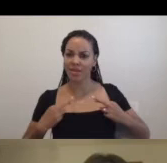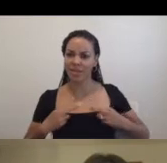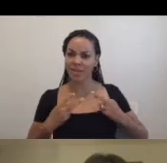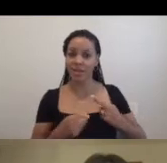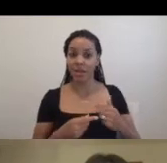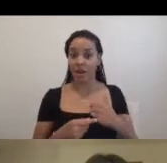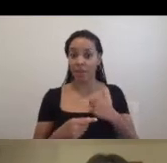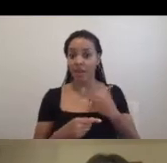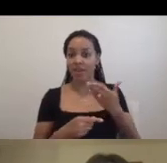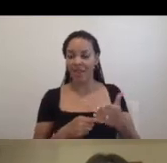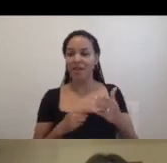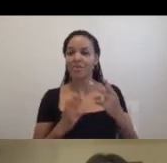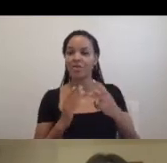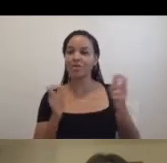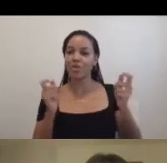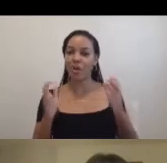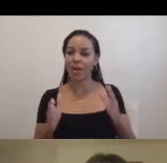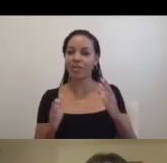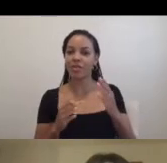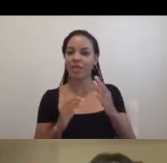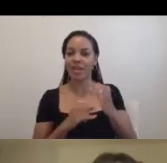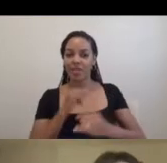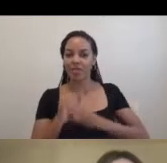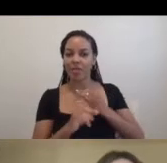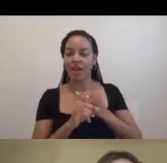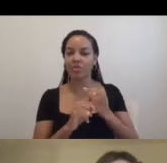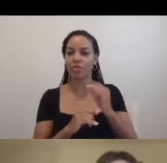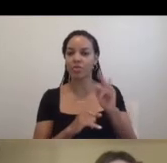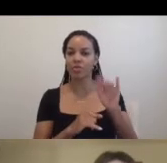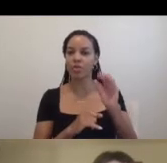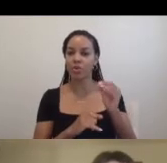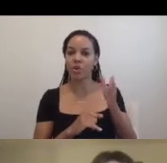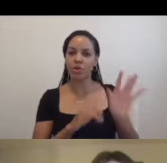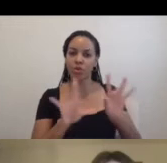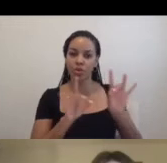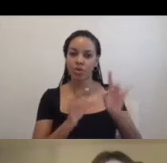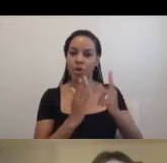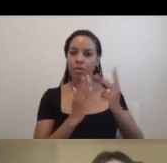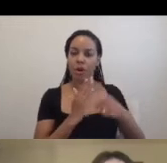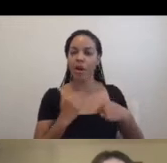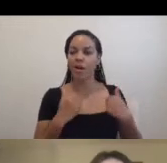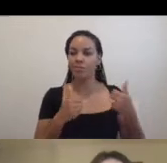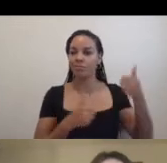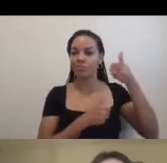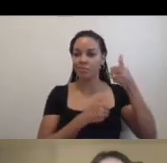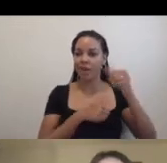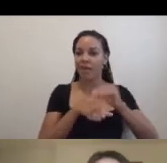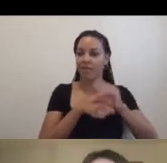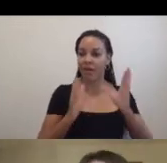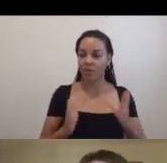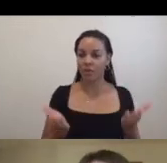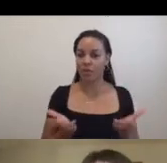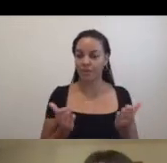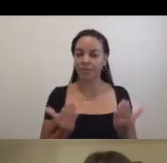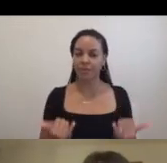Exhibitions at the International Studio and Curatorial Program, where I am currently Senior Advisor. We invited 10